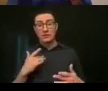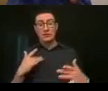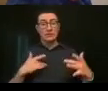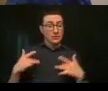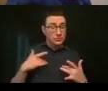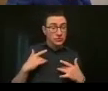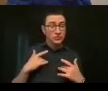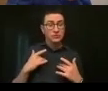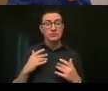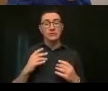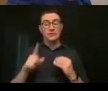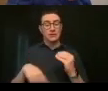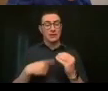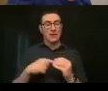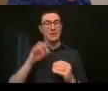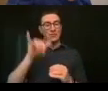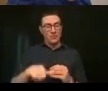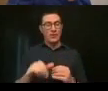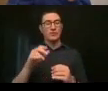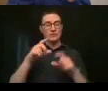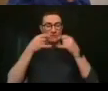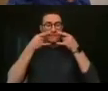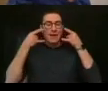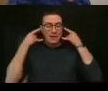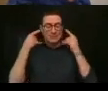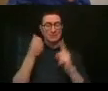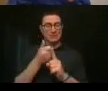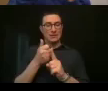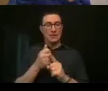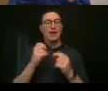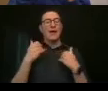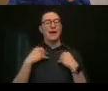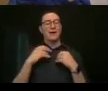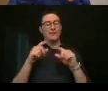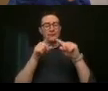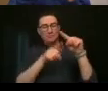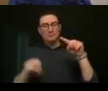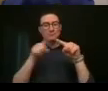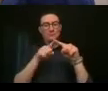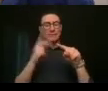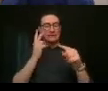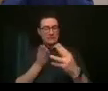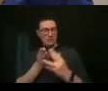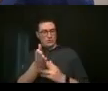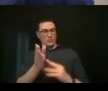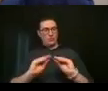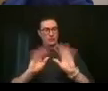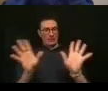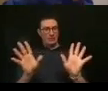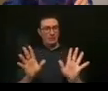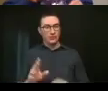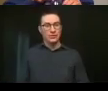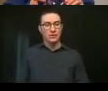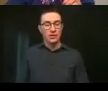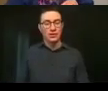these fabric masks with the clear viewing, clear